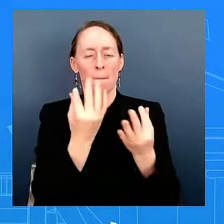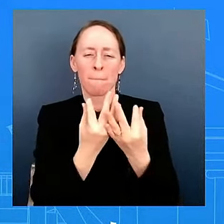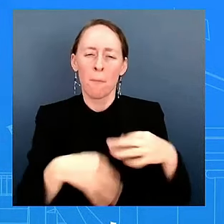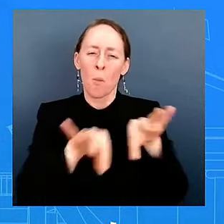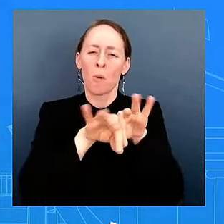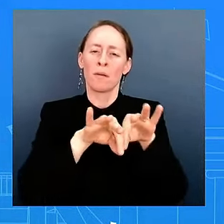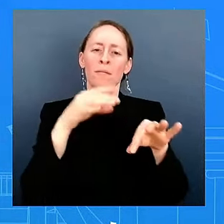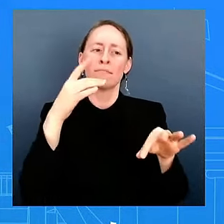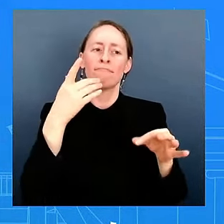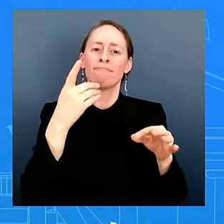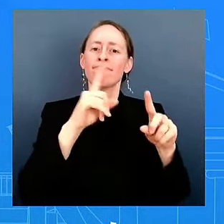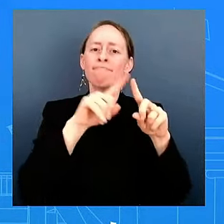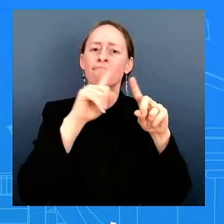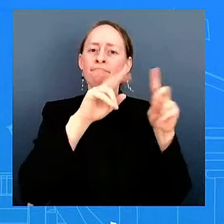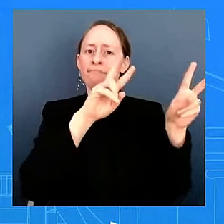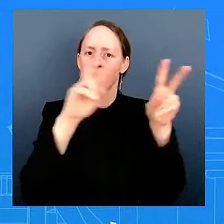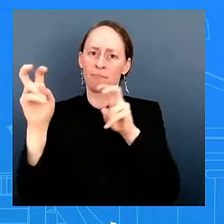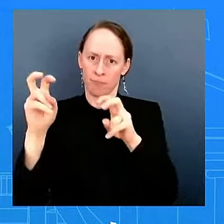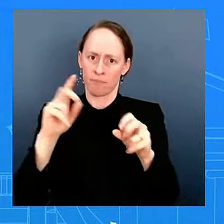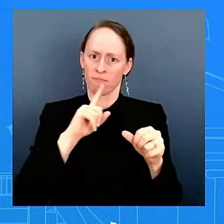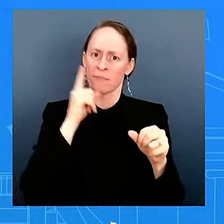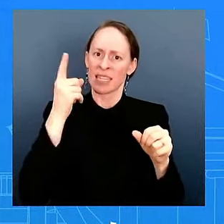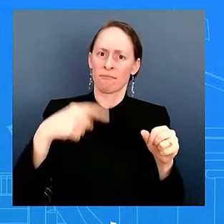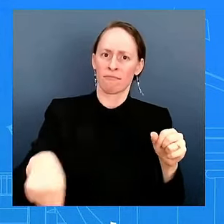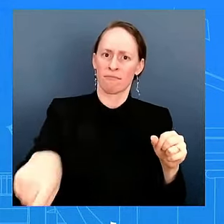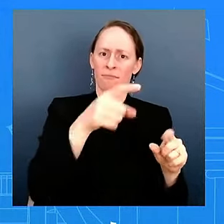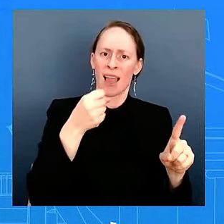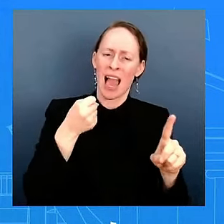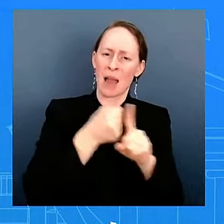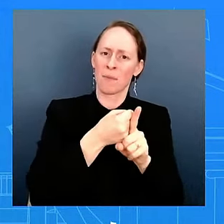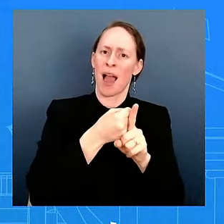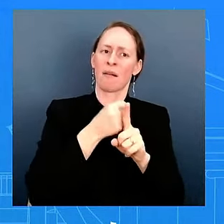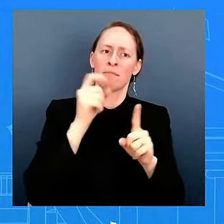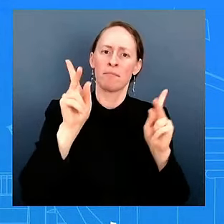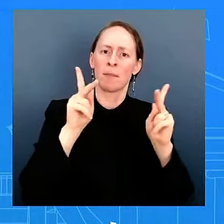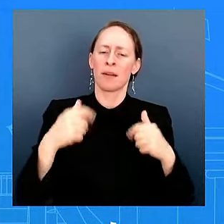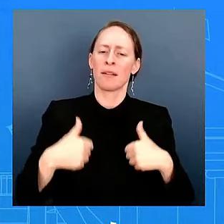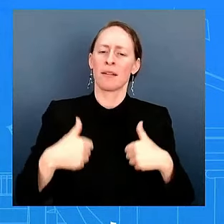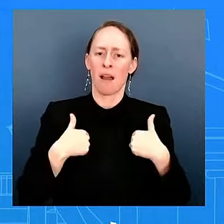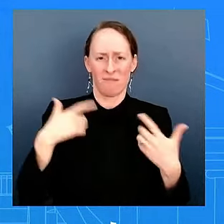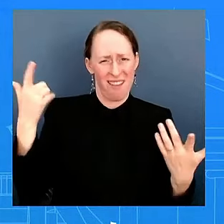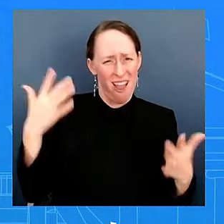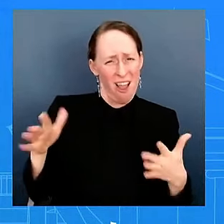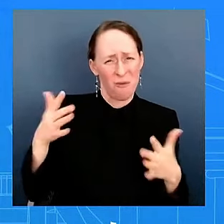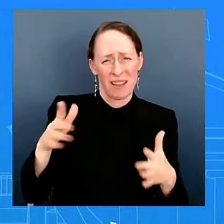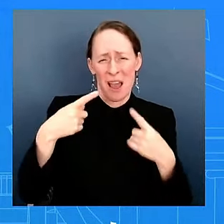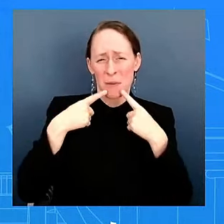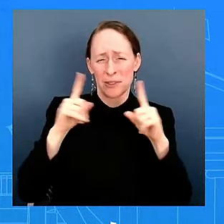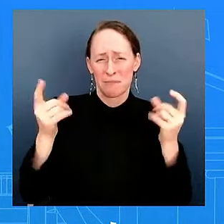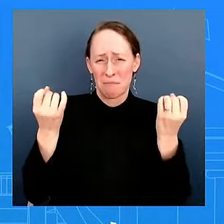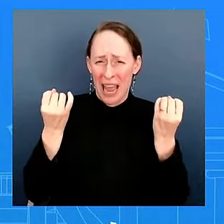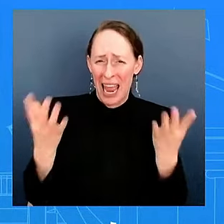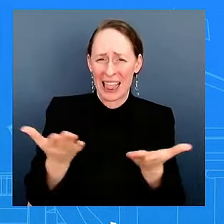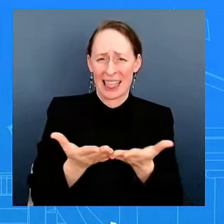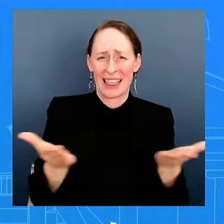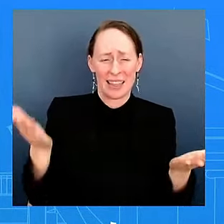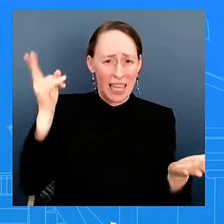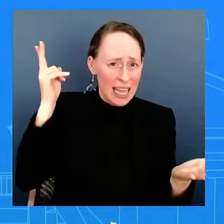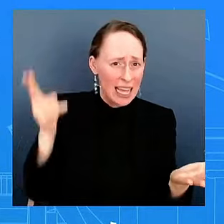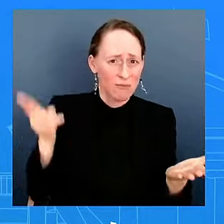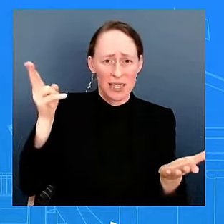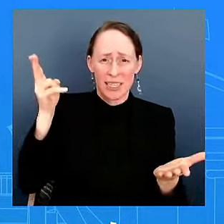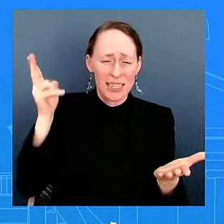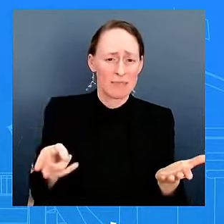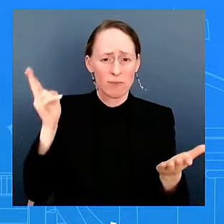record that he has been able to lay out and deliver for the American people. That's his focus. I'm not going to get ahead of the President. And he spoken to Vice